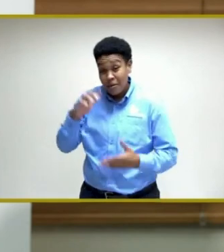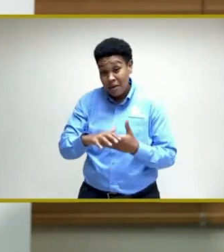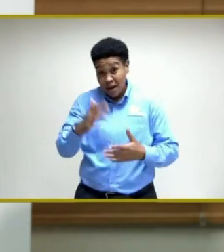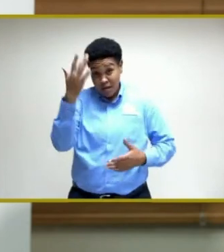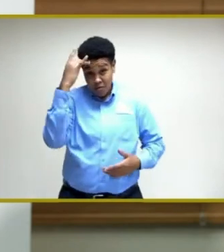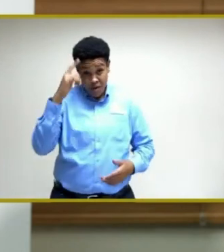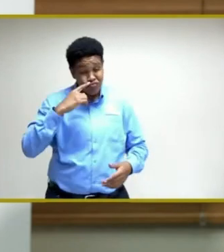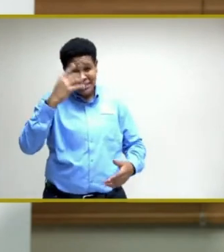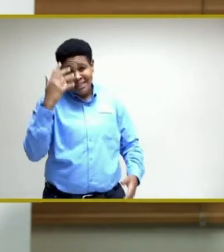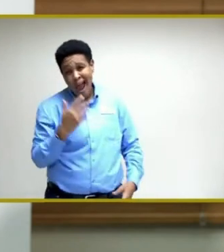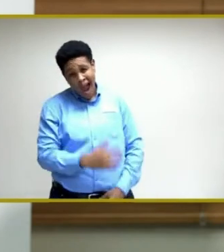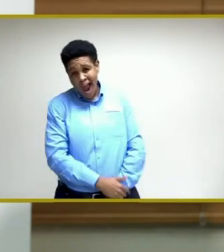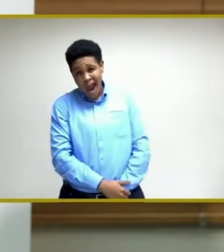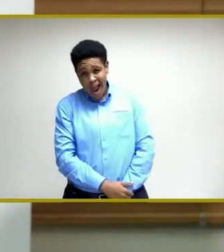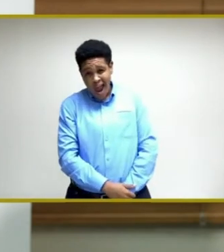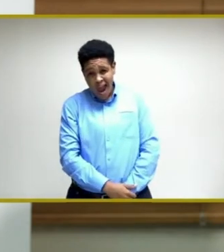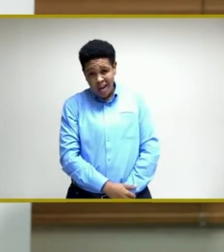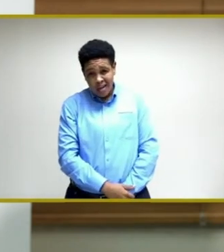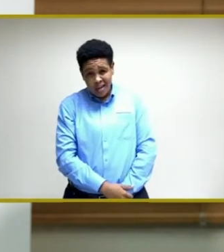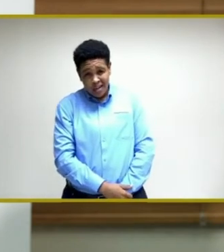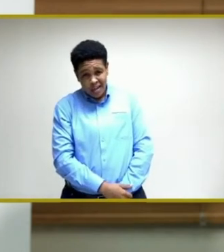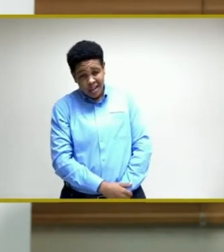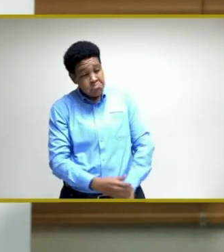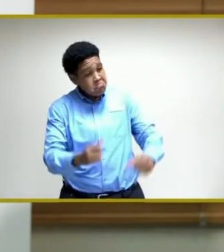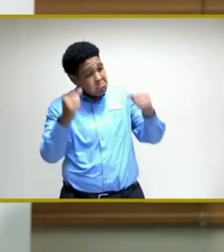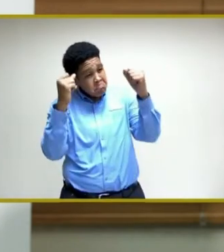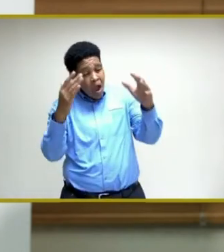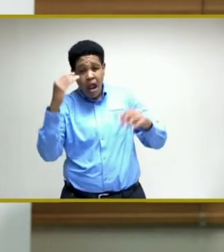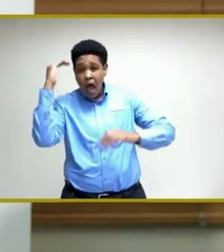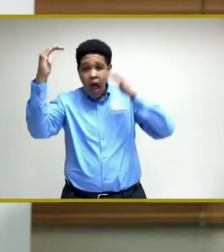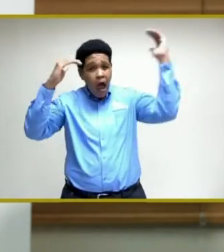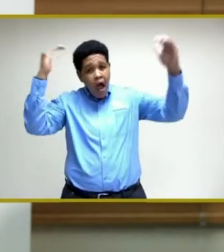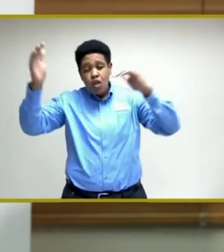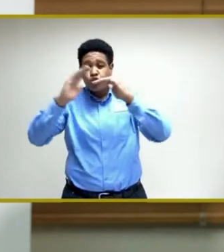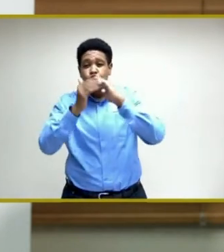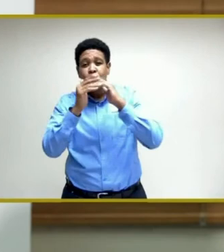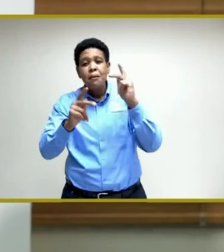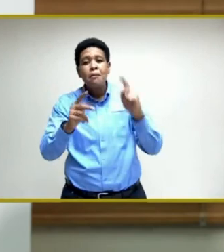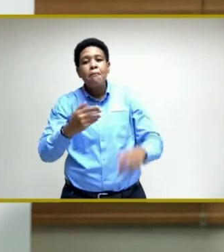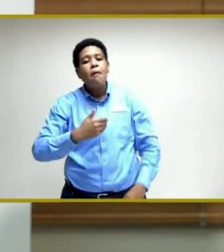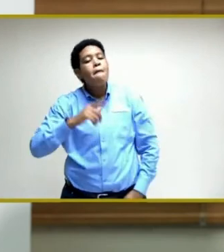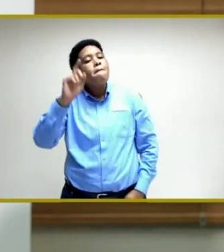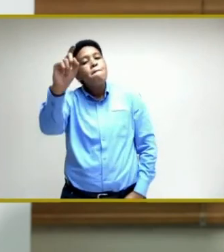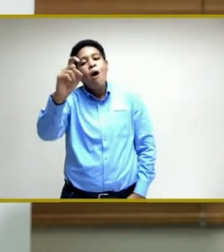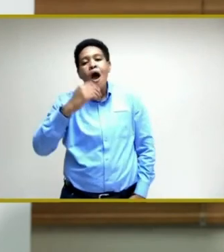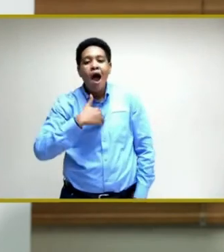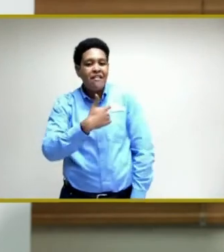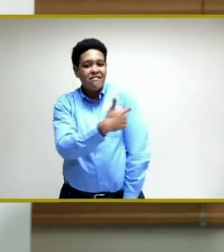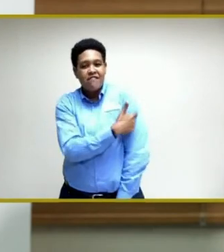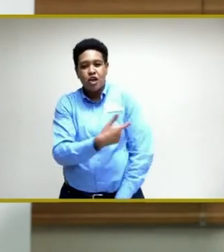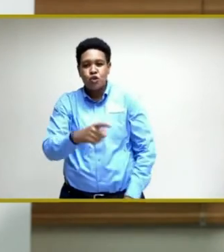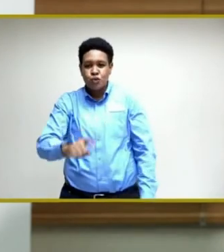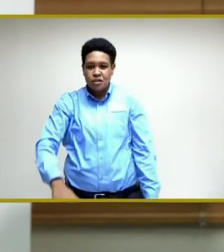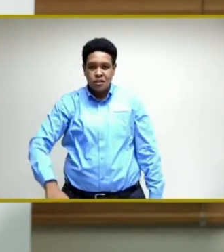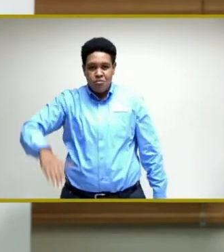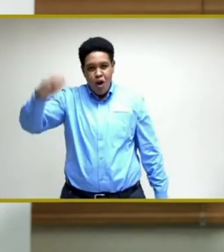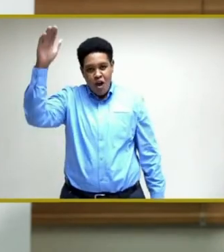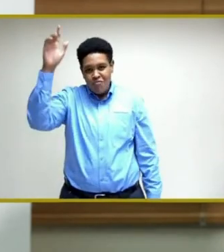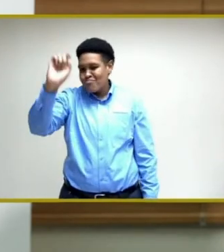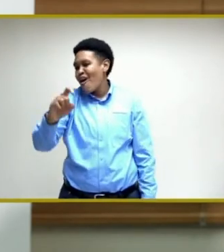most Jamaicans, adult Jamaicans, have had one form of vaccine or another during their lifetime.